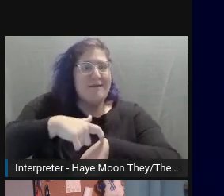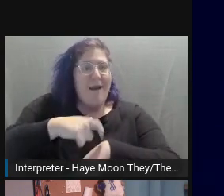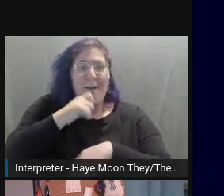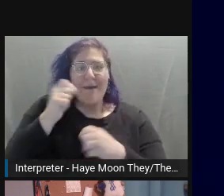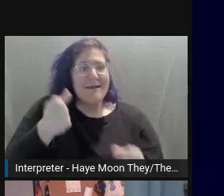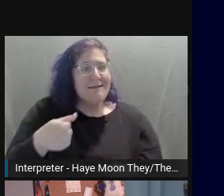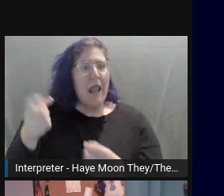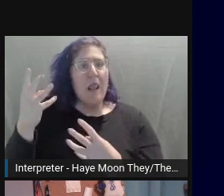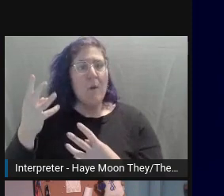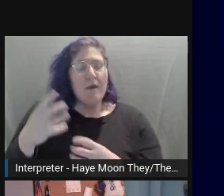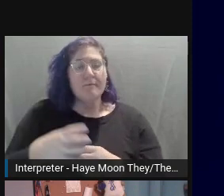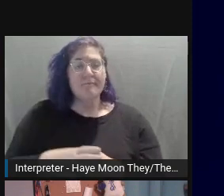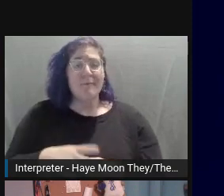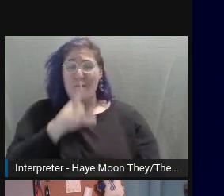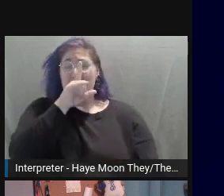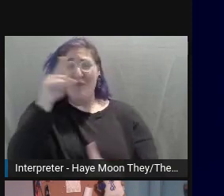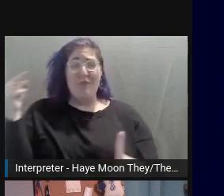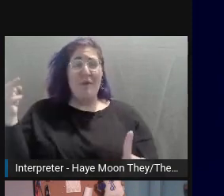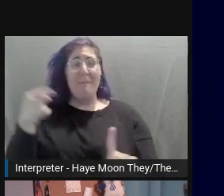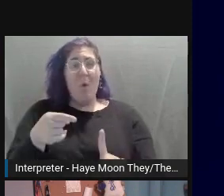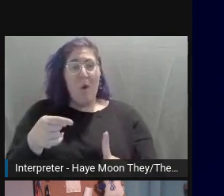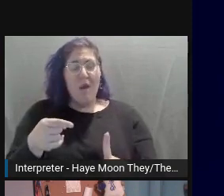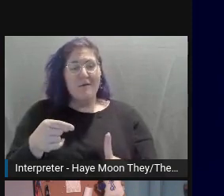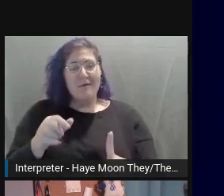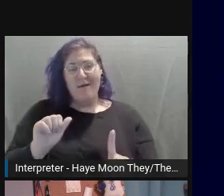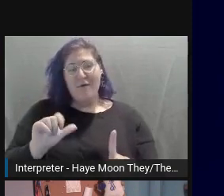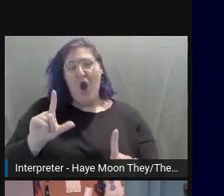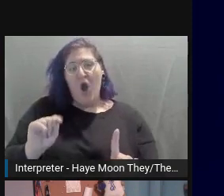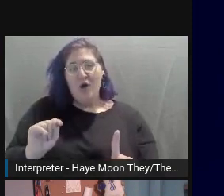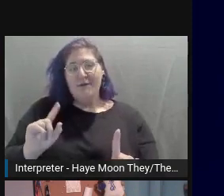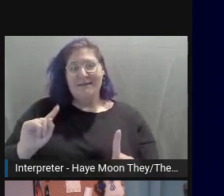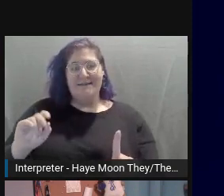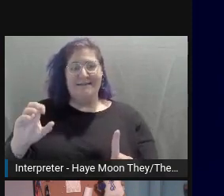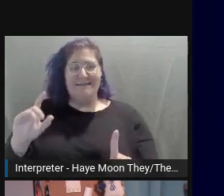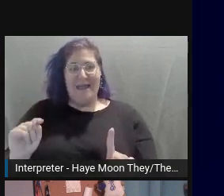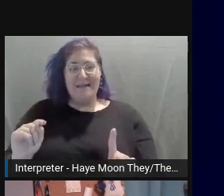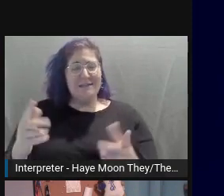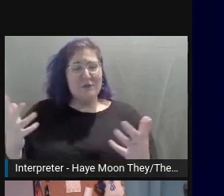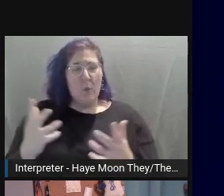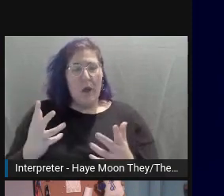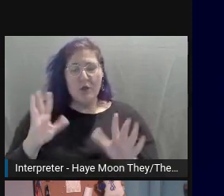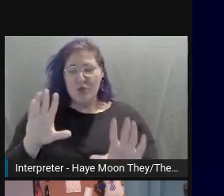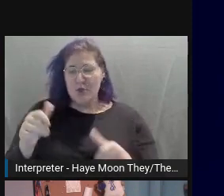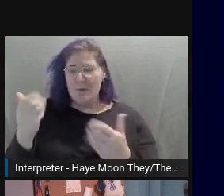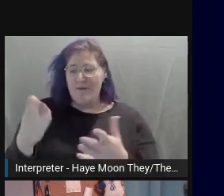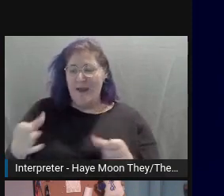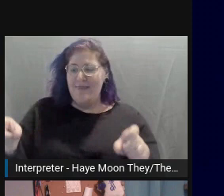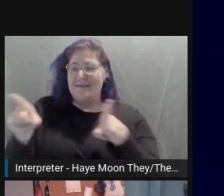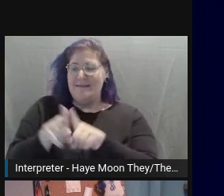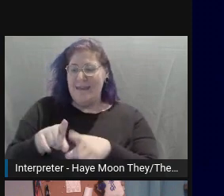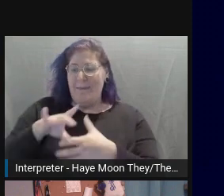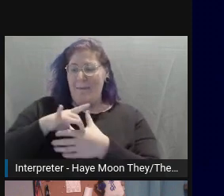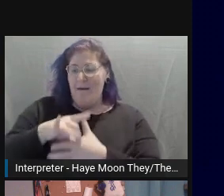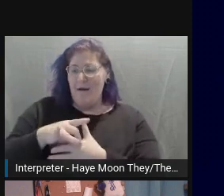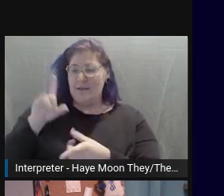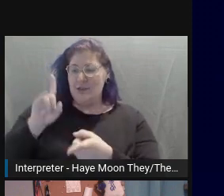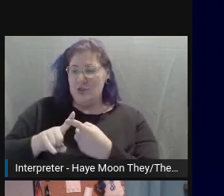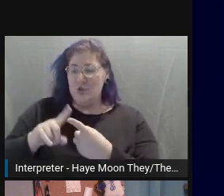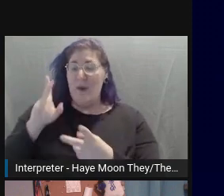The ultimate purpose of alt text is to provide the same context to a visually impaired user as an image would a sighted user.